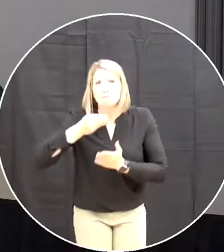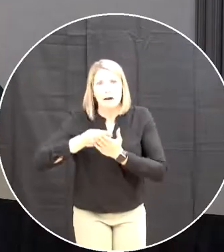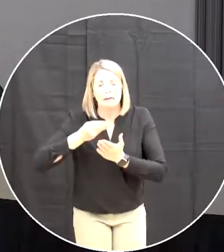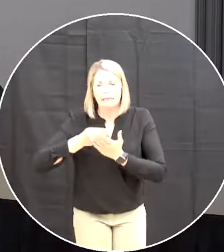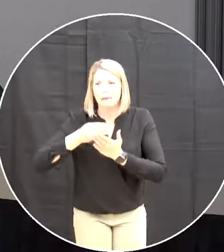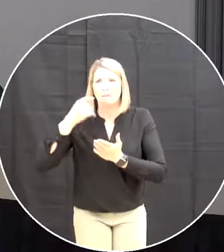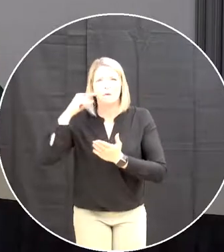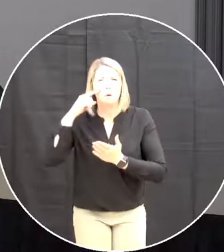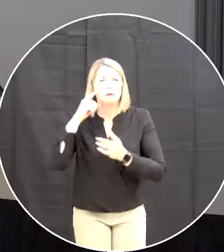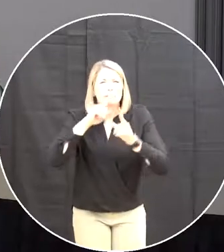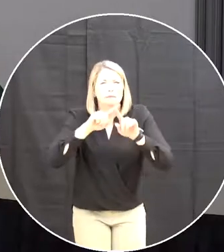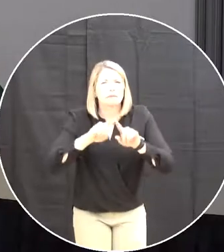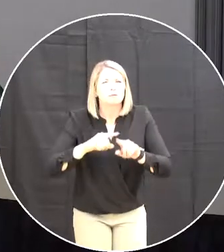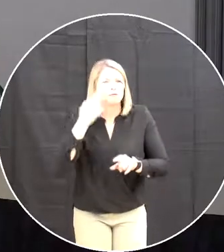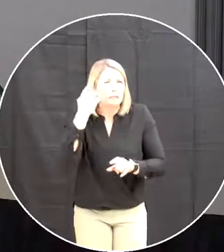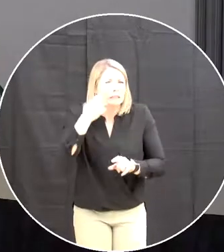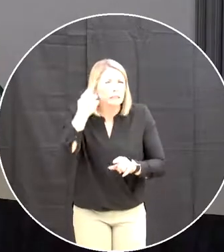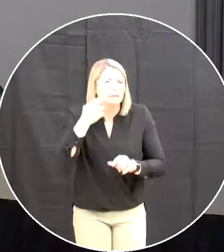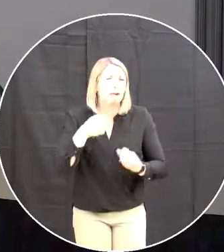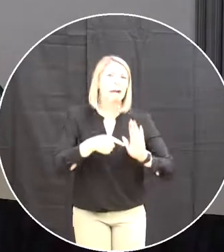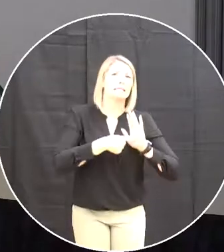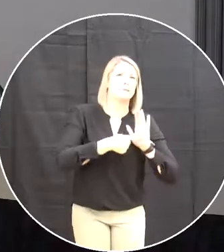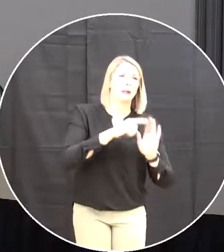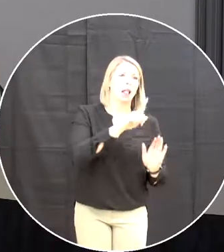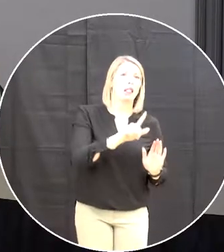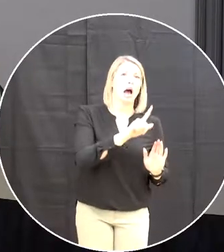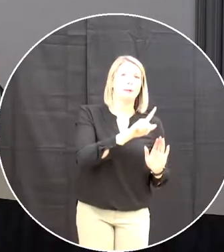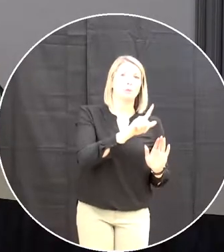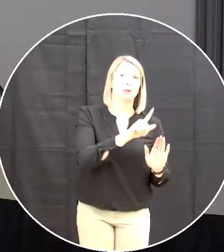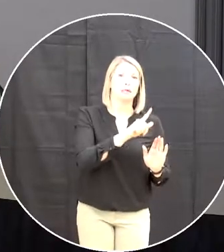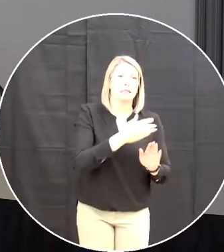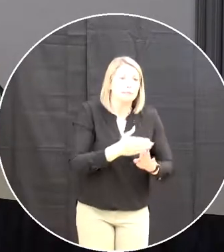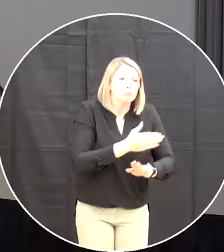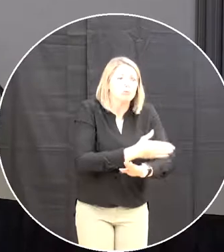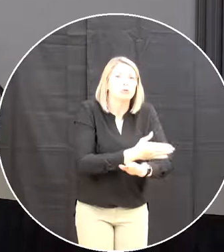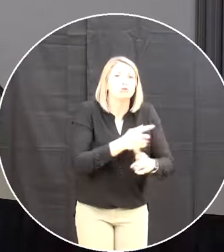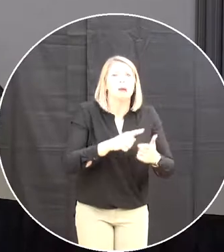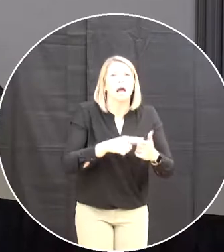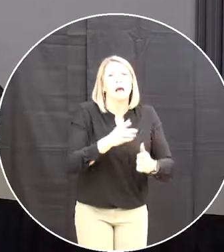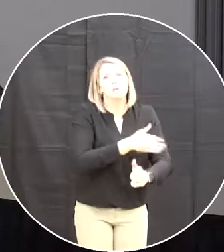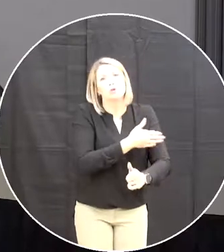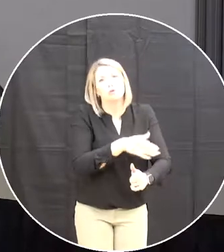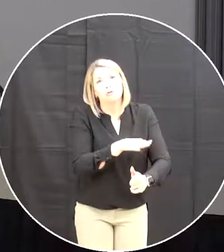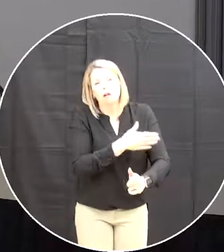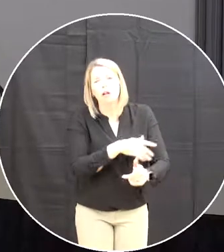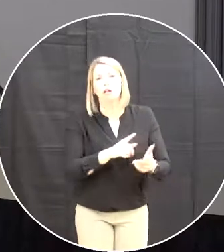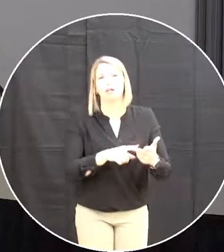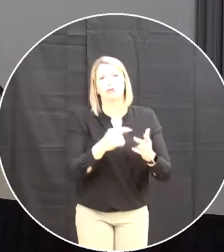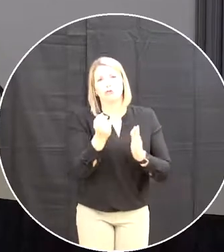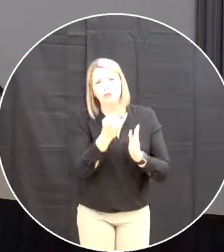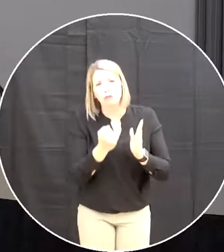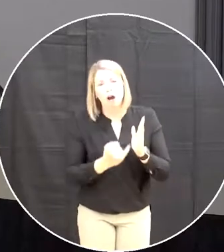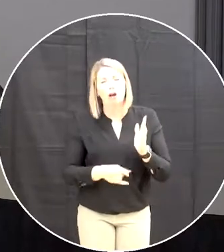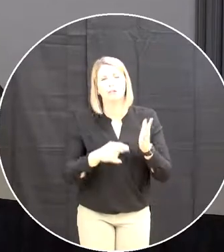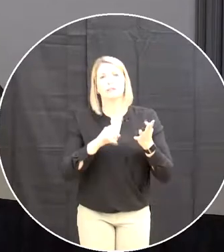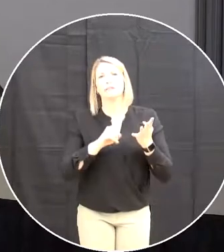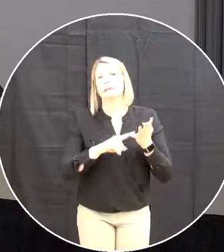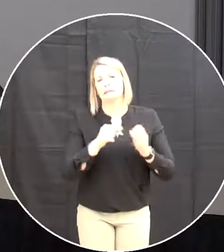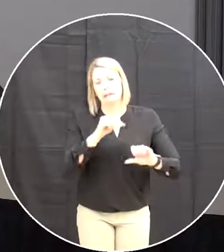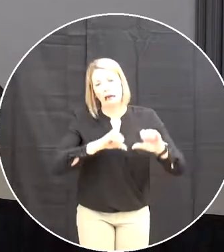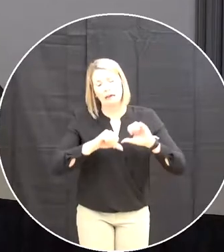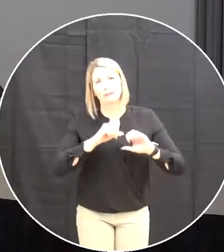various educational purposes such as library enhancements musical instruments drama arts science etc